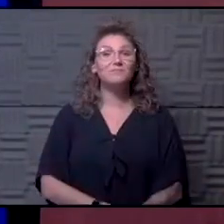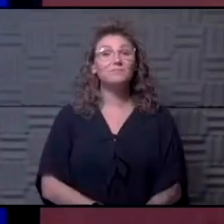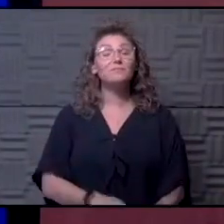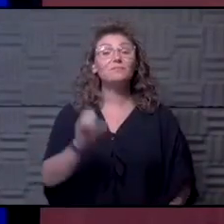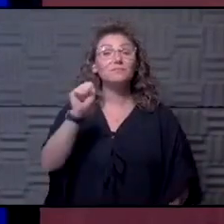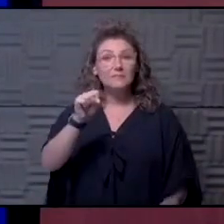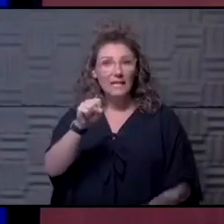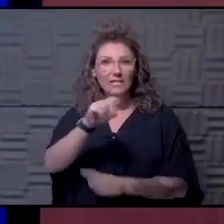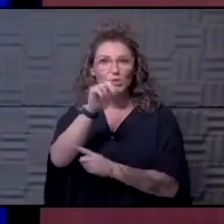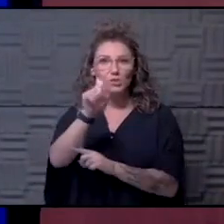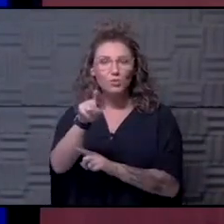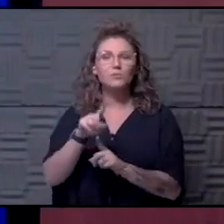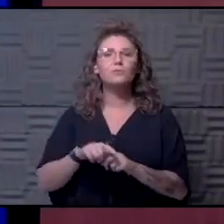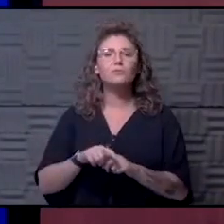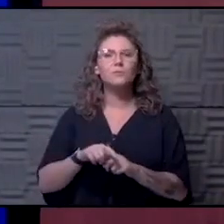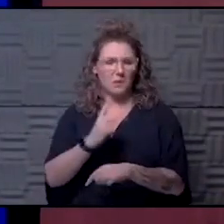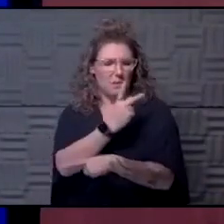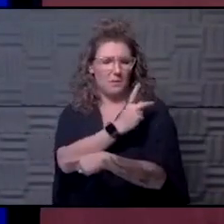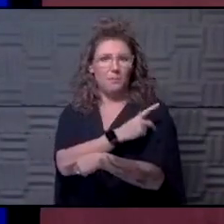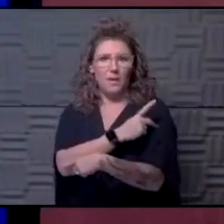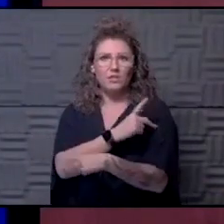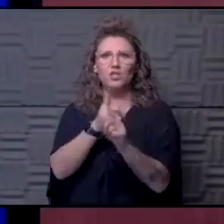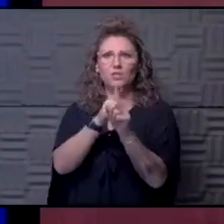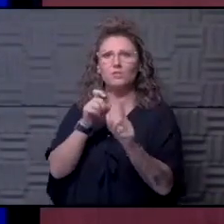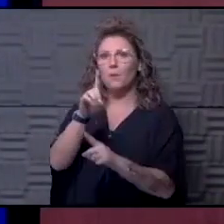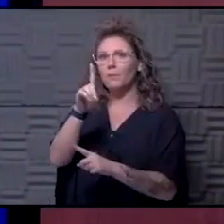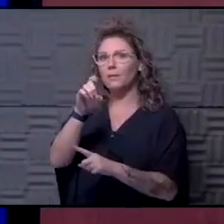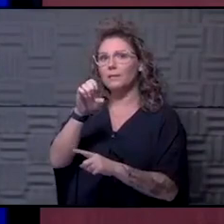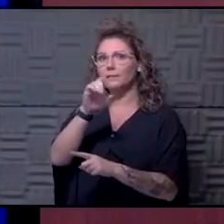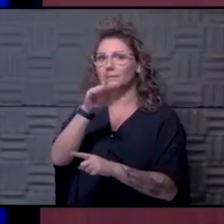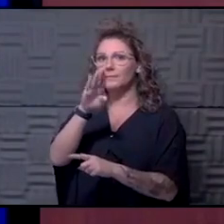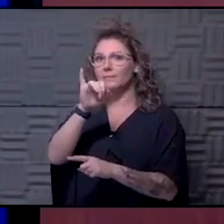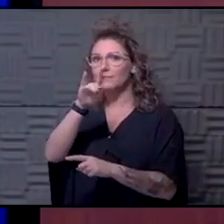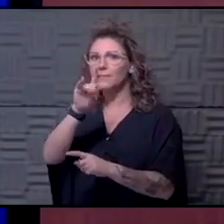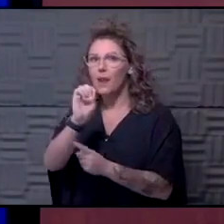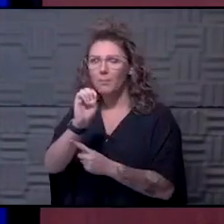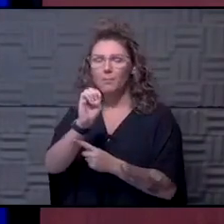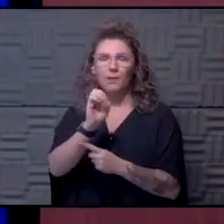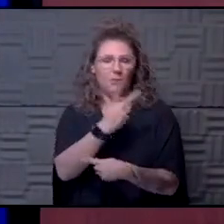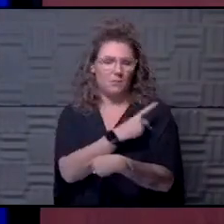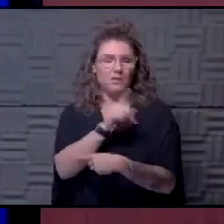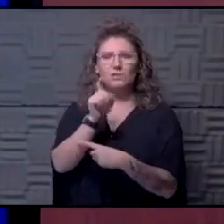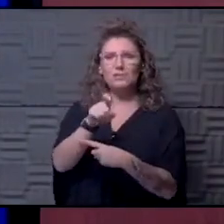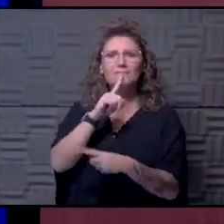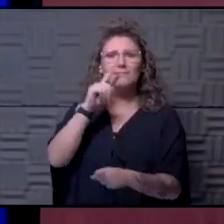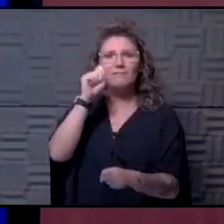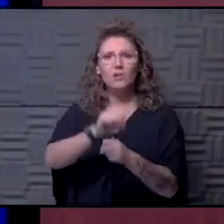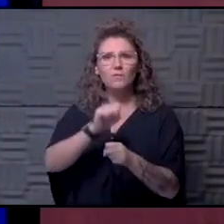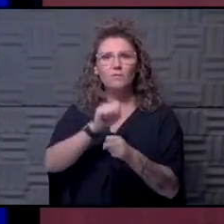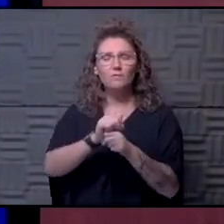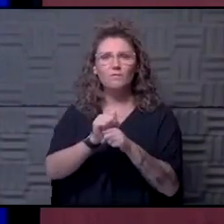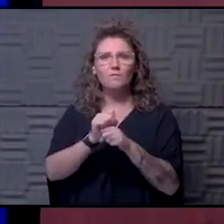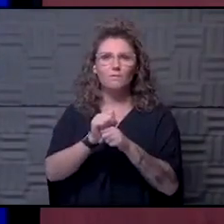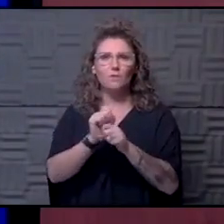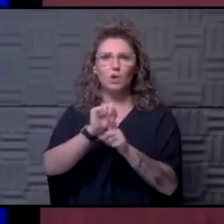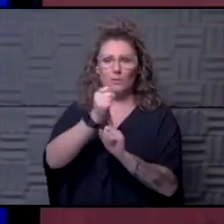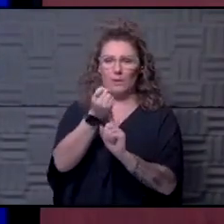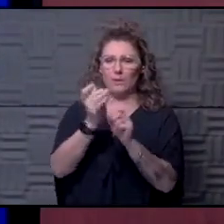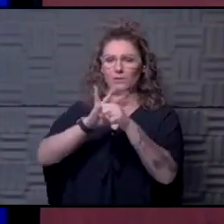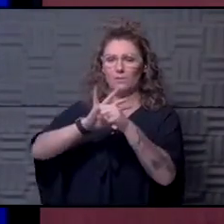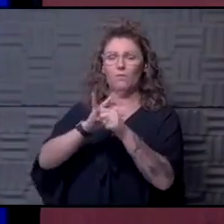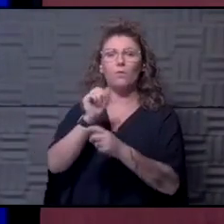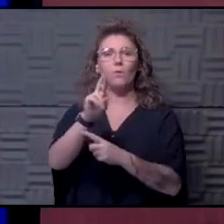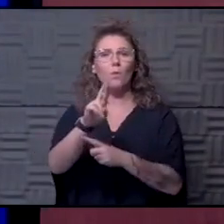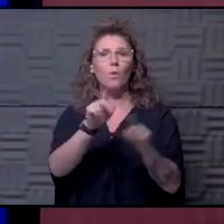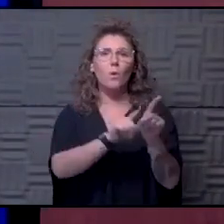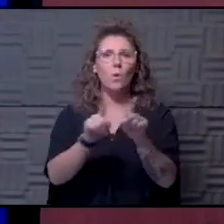So yes, we do have some questions. Do patients need, this is from Debbie, do patients need to have a confirmed case of COVID or